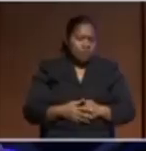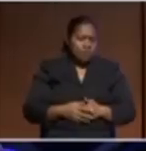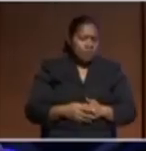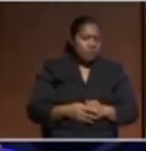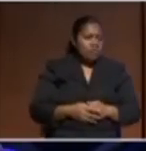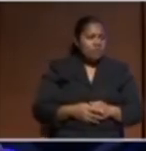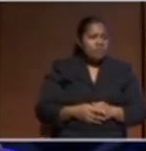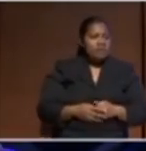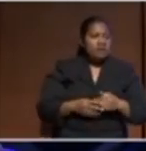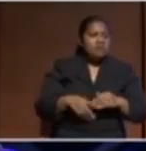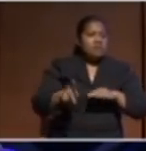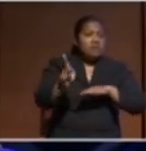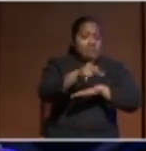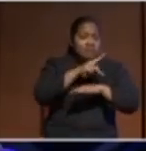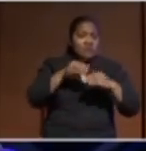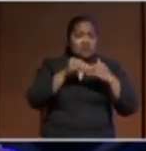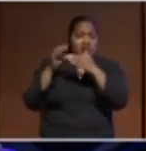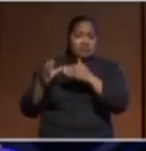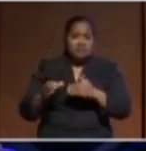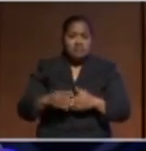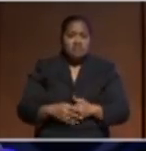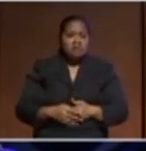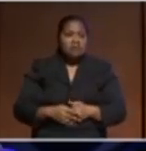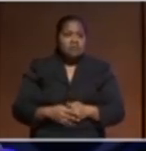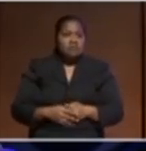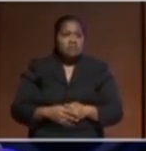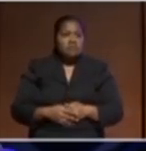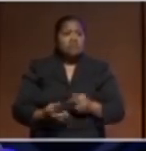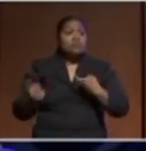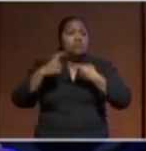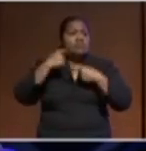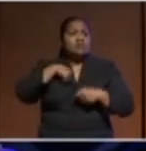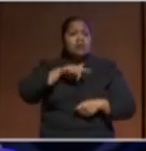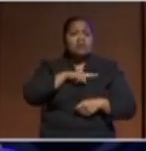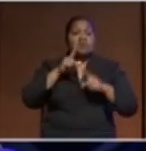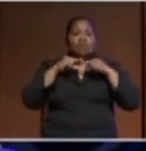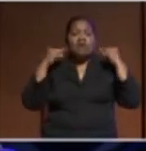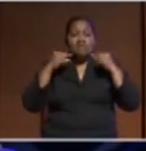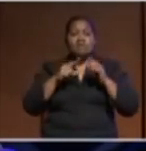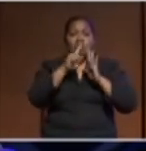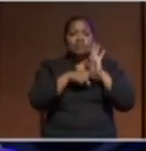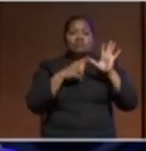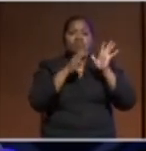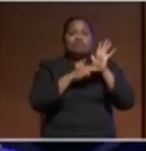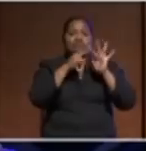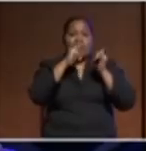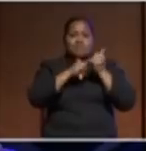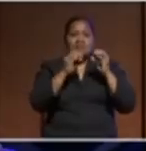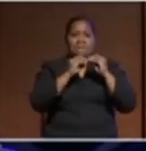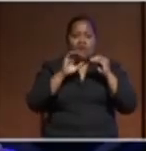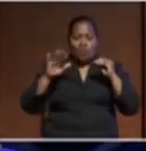leader to join us on the podium Reverend James Bhagwan Padre I can't see you but there you are